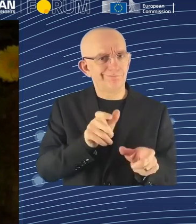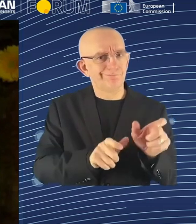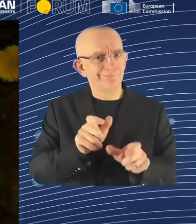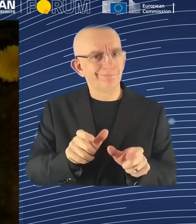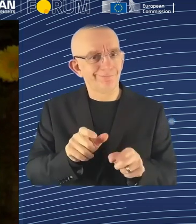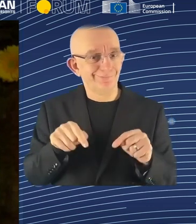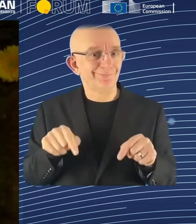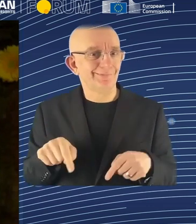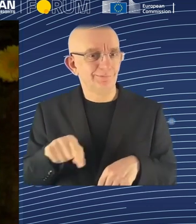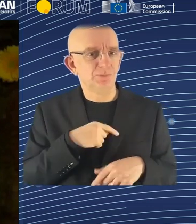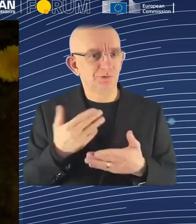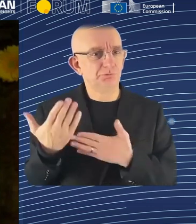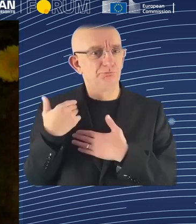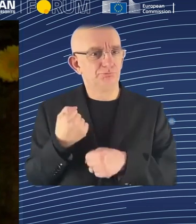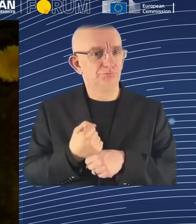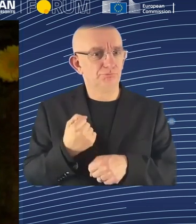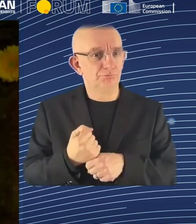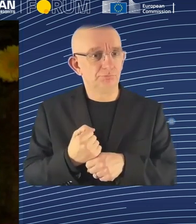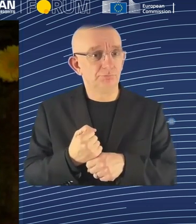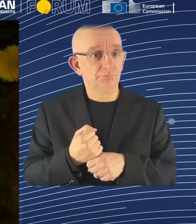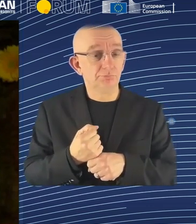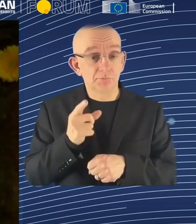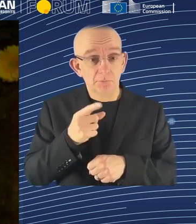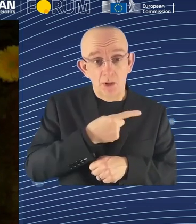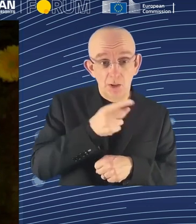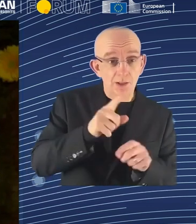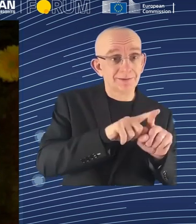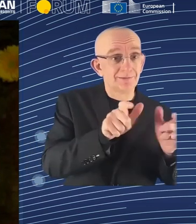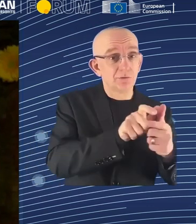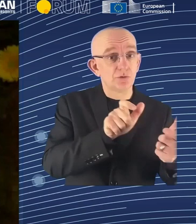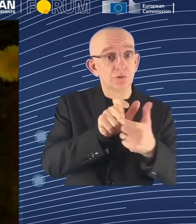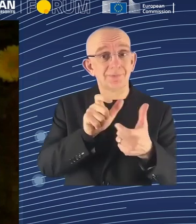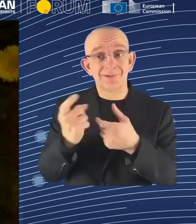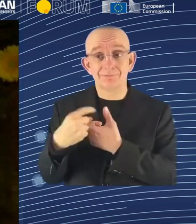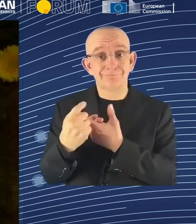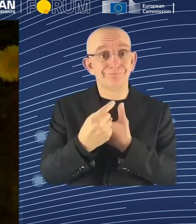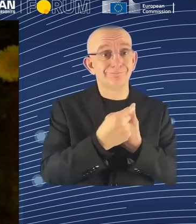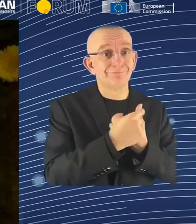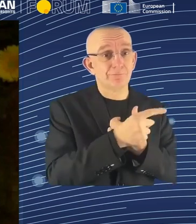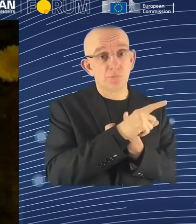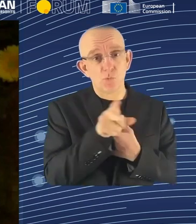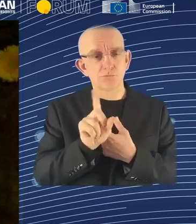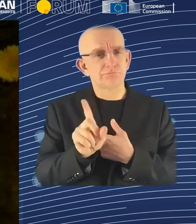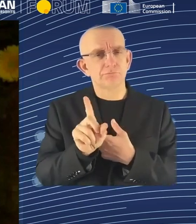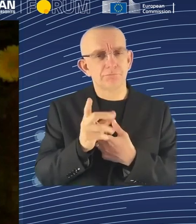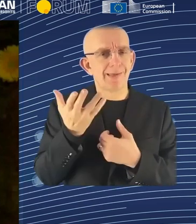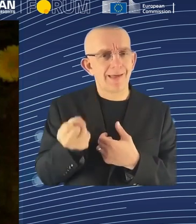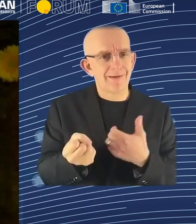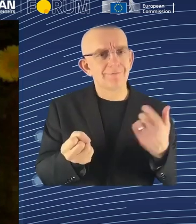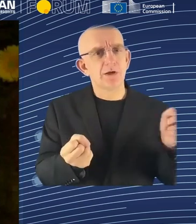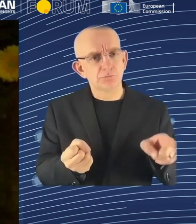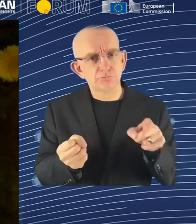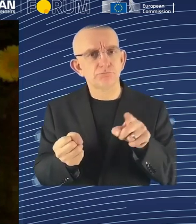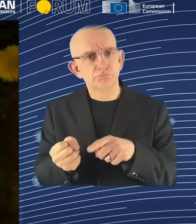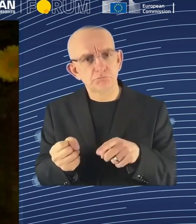but a couple of companies, big companies, IBM in Germany, for example, or a big energy company, the